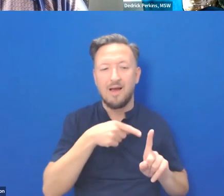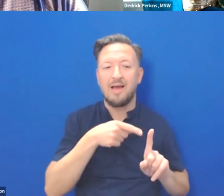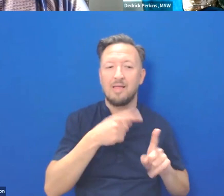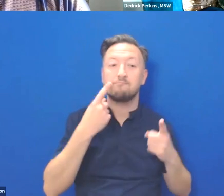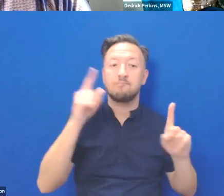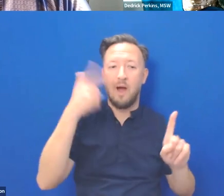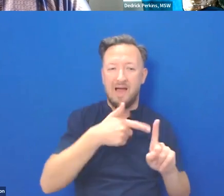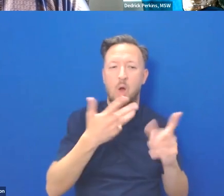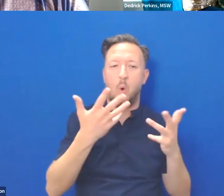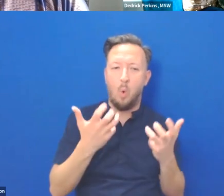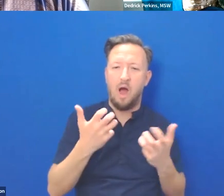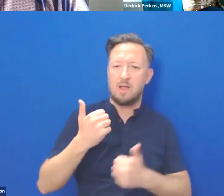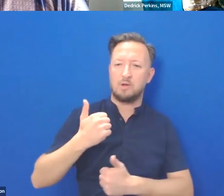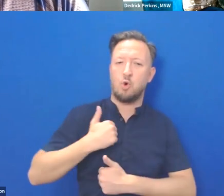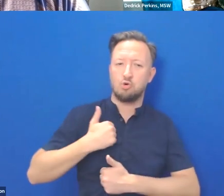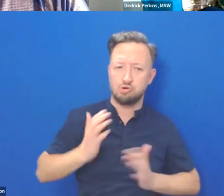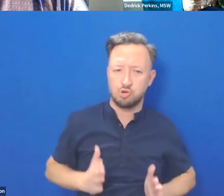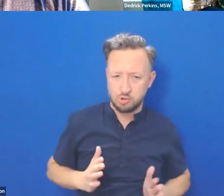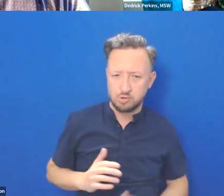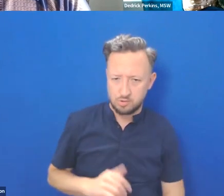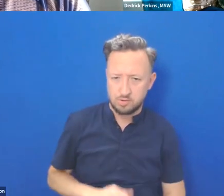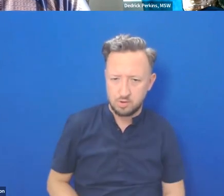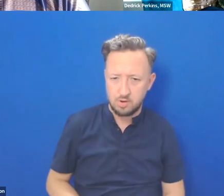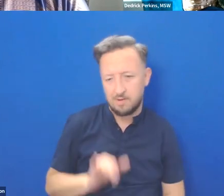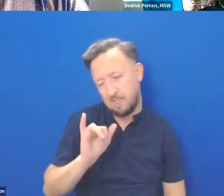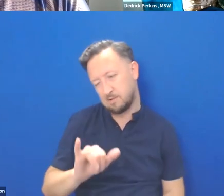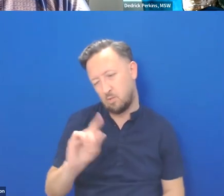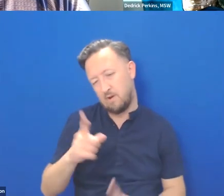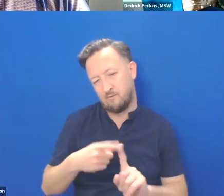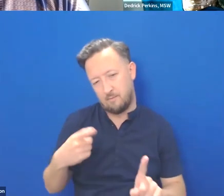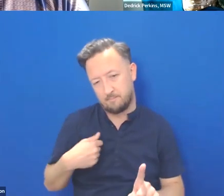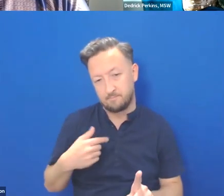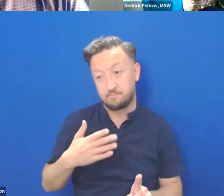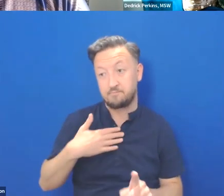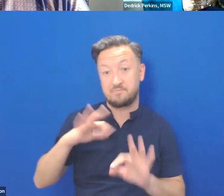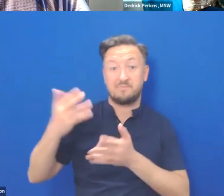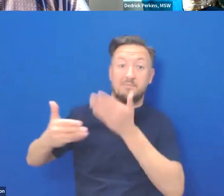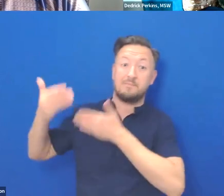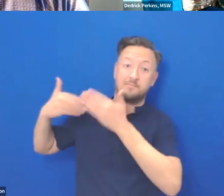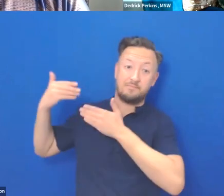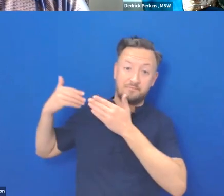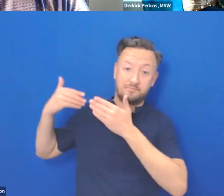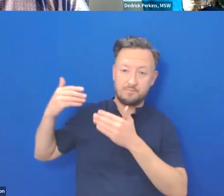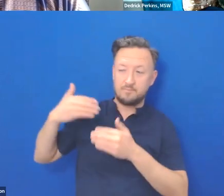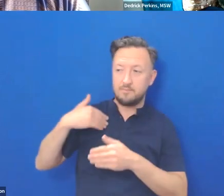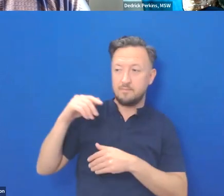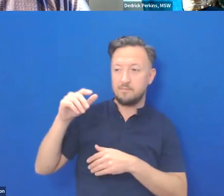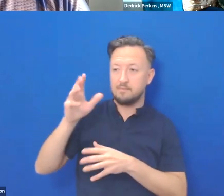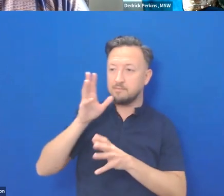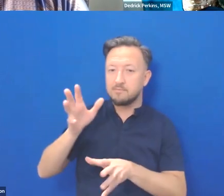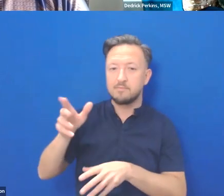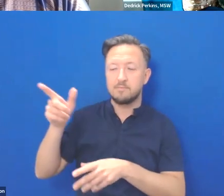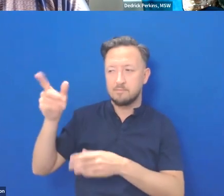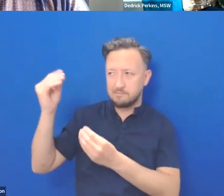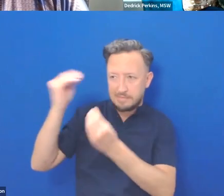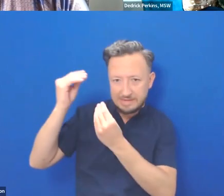came. Yeah. So I guess, uh, whether I knew it or not, my ancestors and my, my, my tutu and them were, were